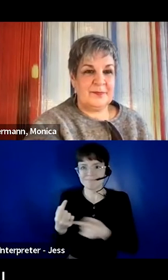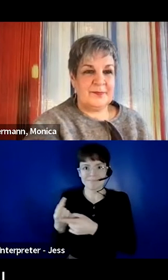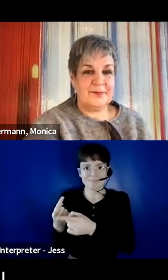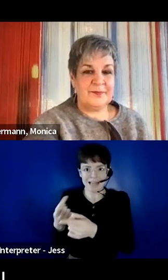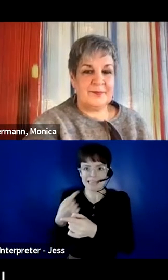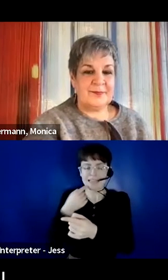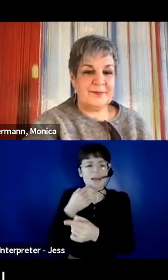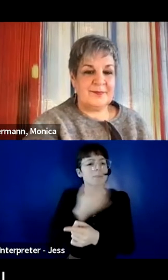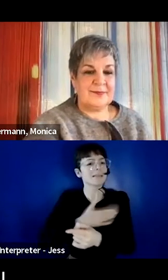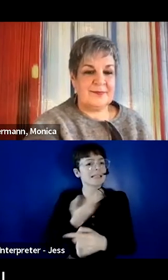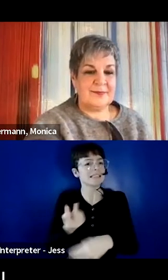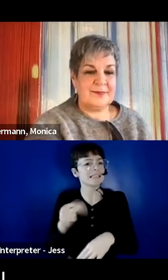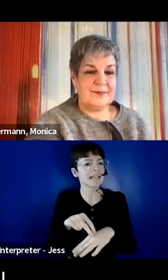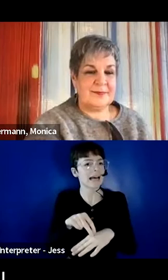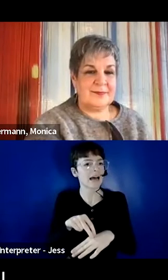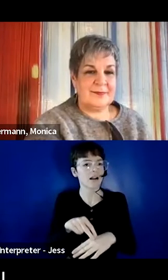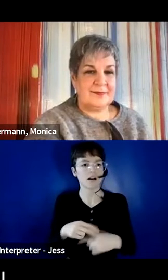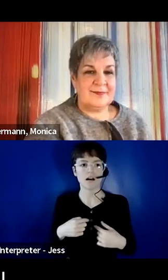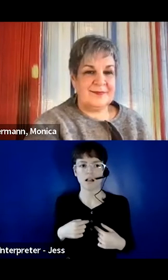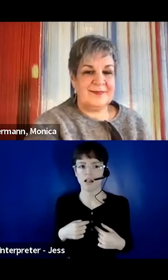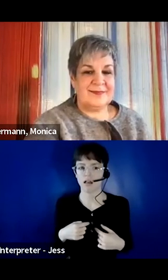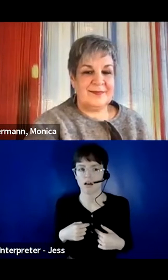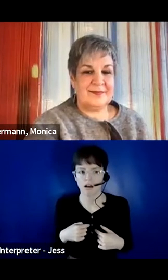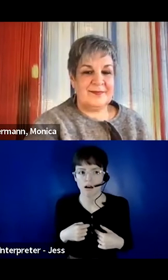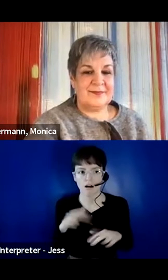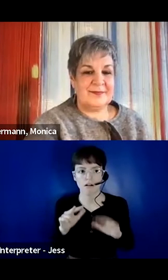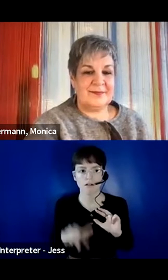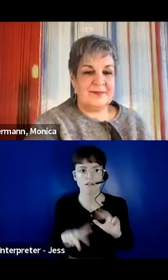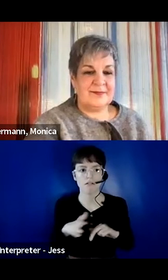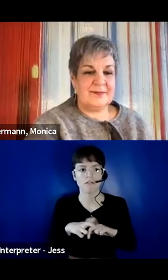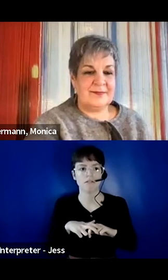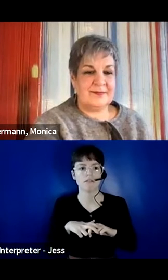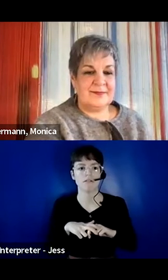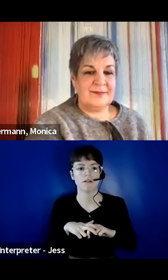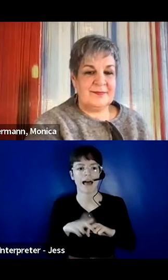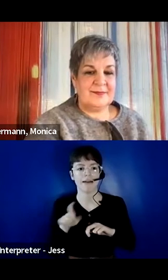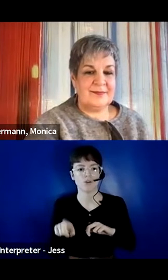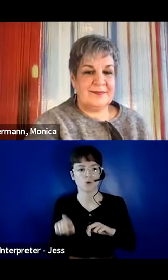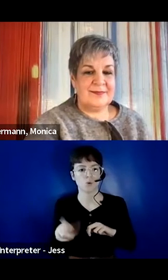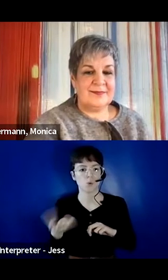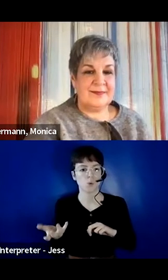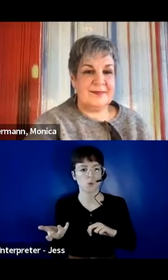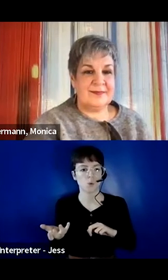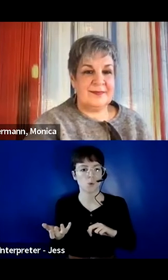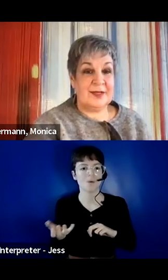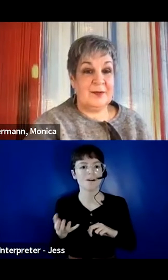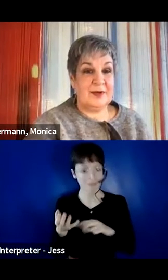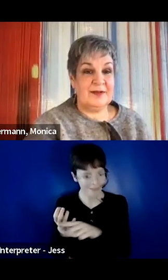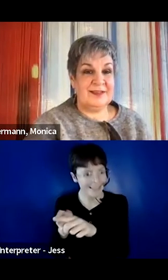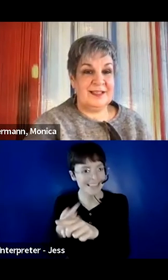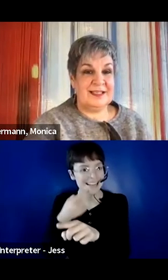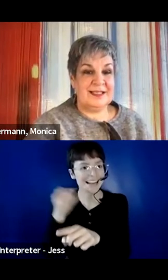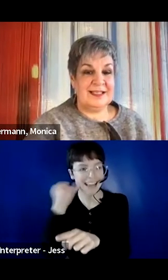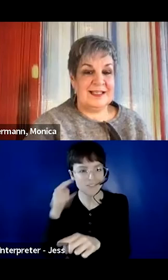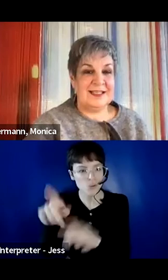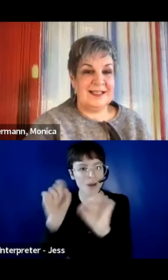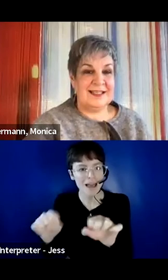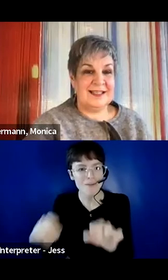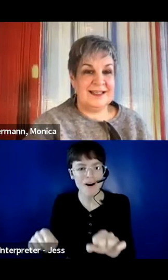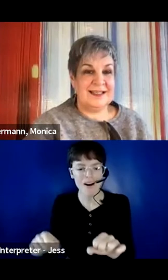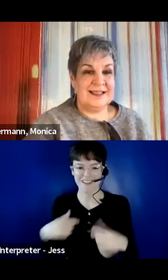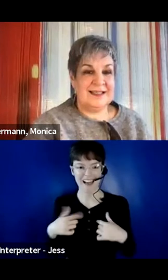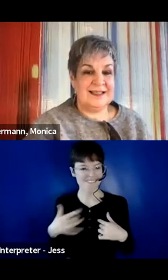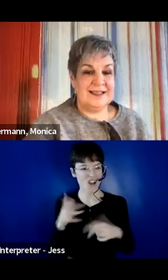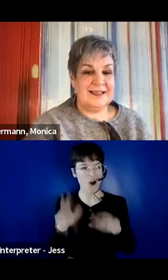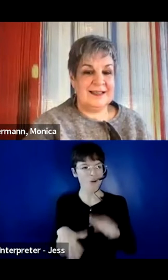it was just the first time that I was really included in that conversation and I didn't have to feel strange about being the person sitting. So there's lots